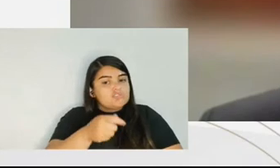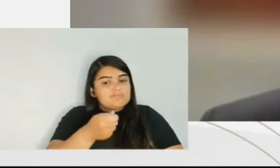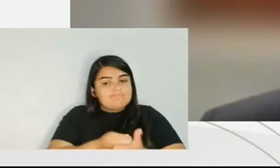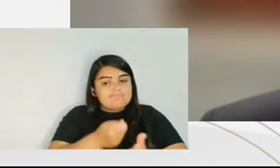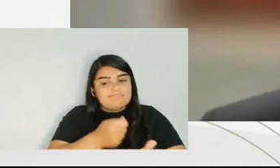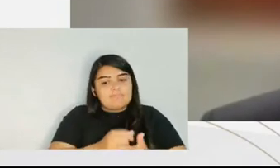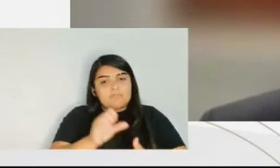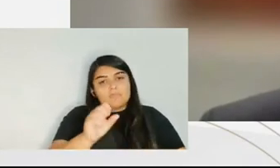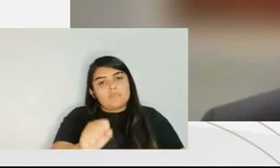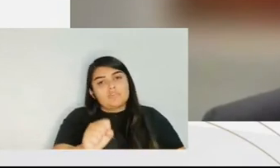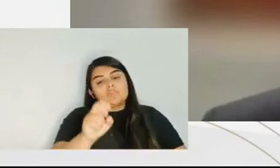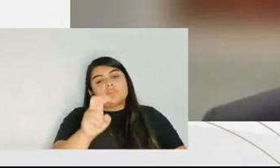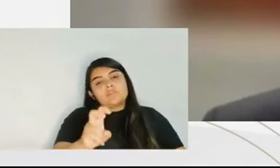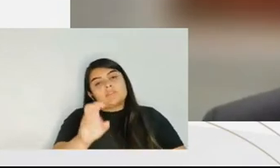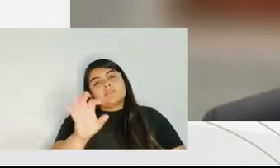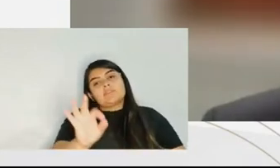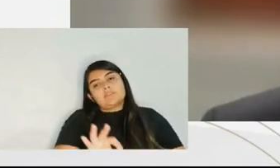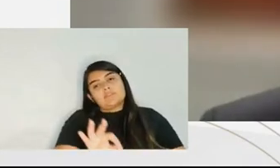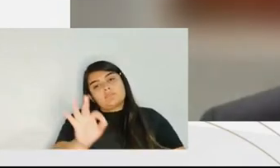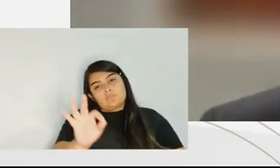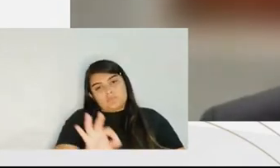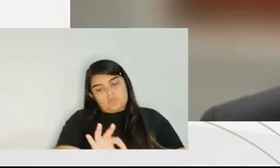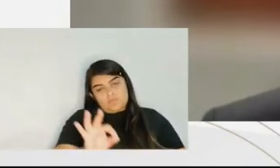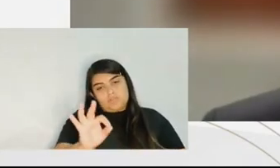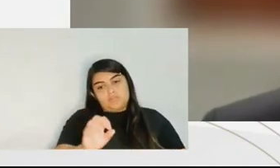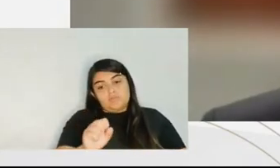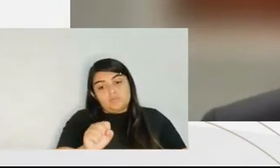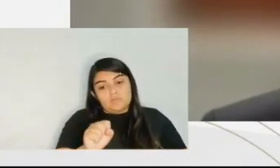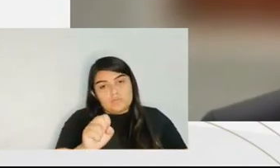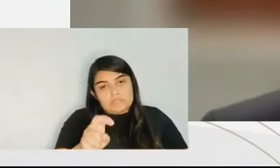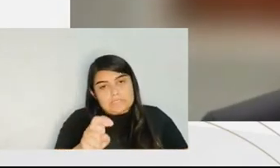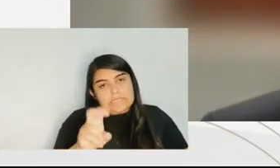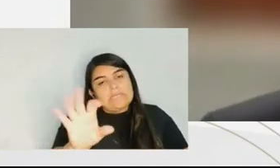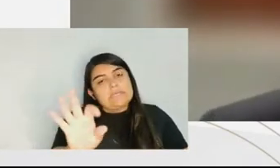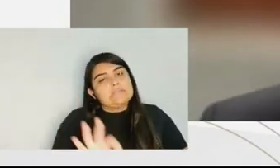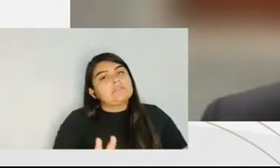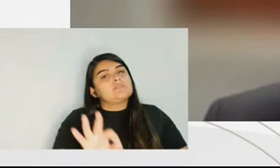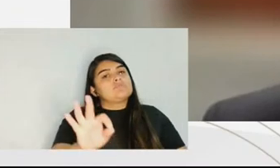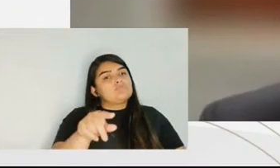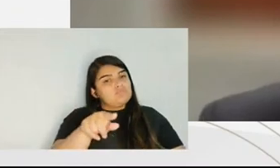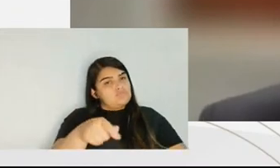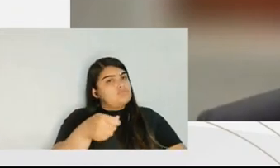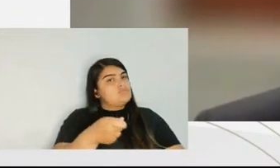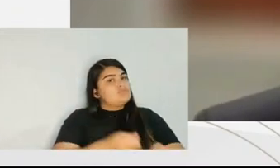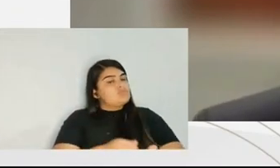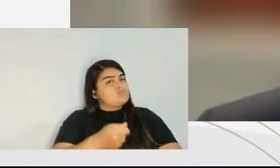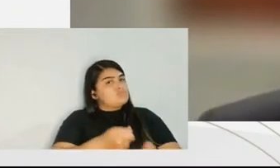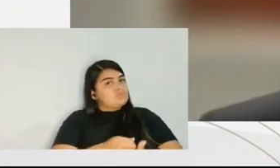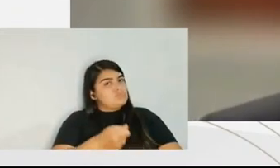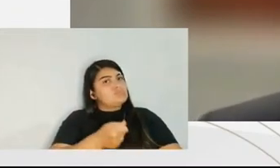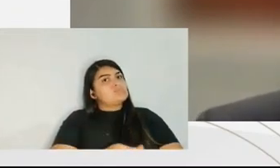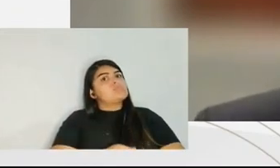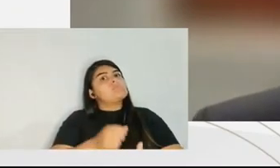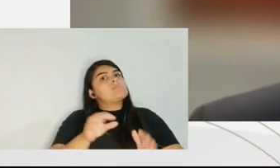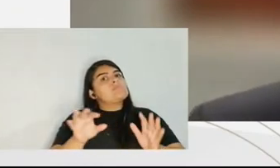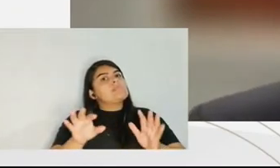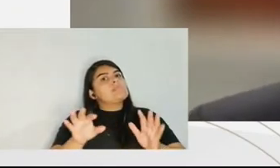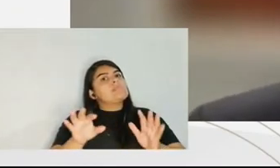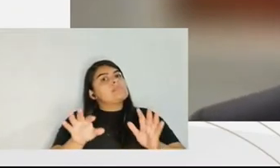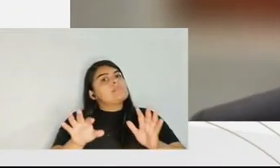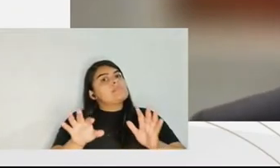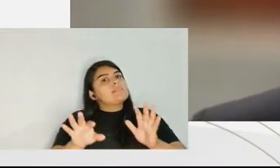in the USA, they have to follow to go through 85% of their